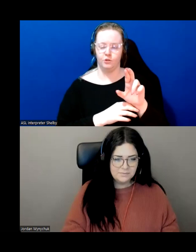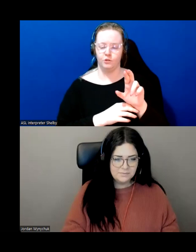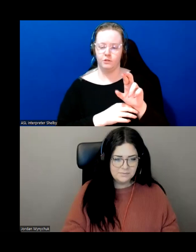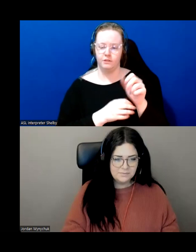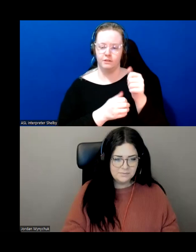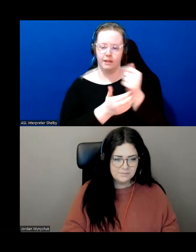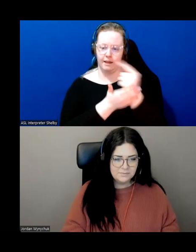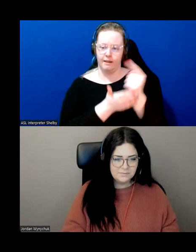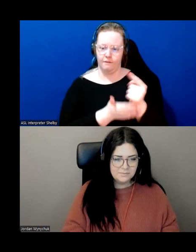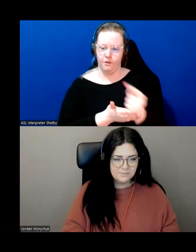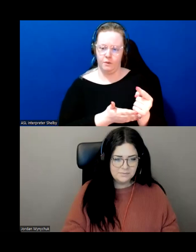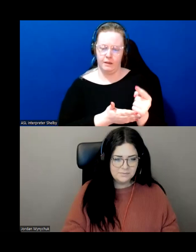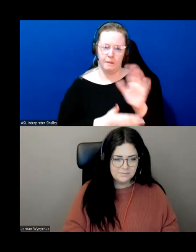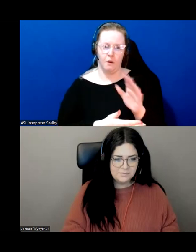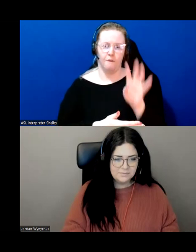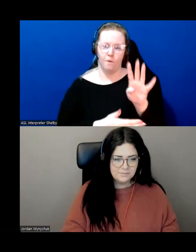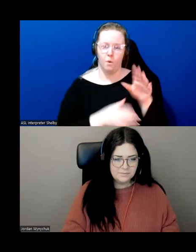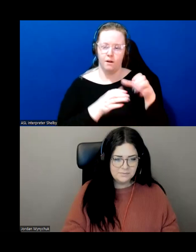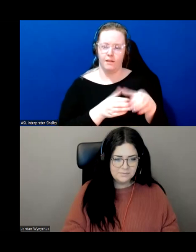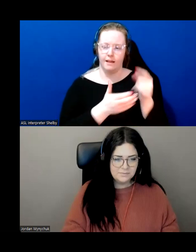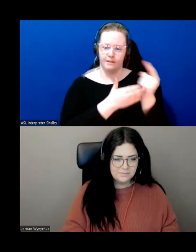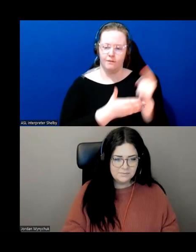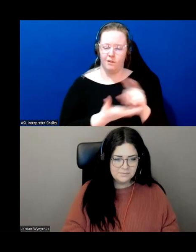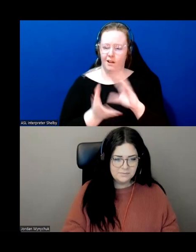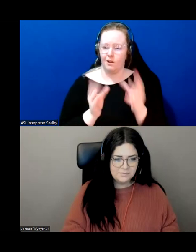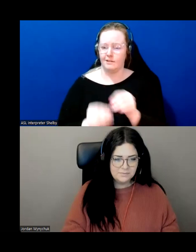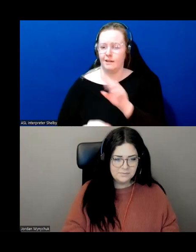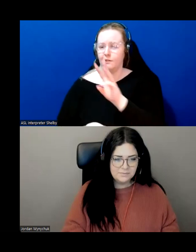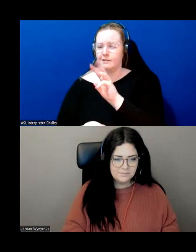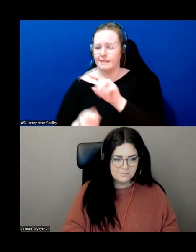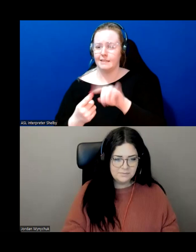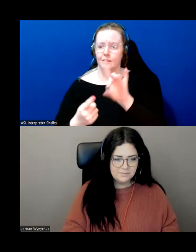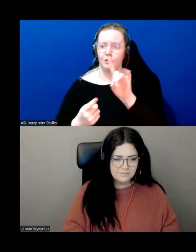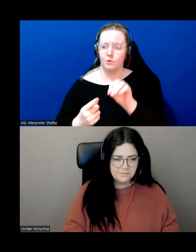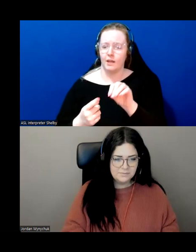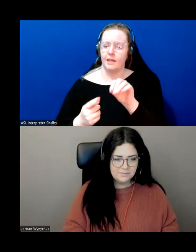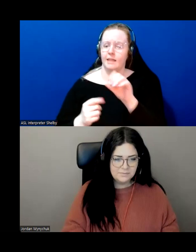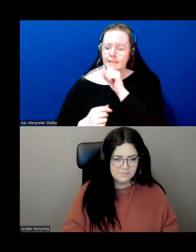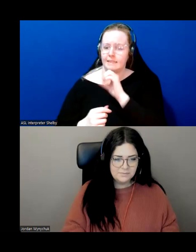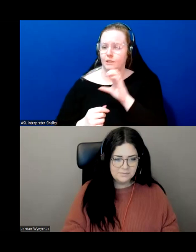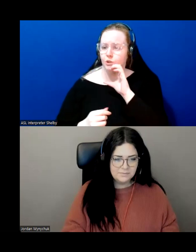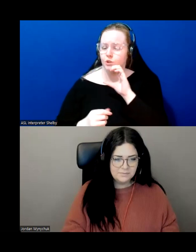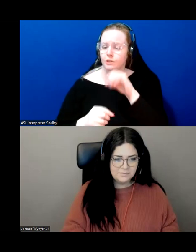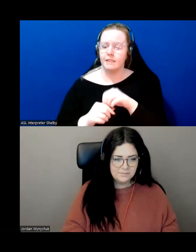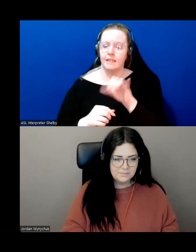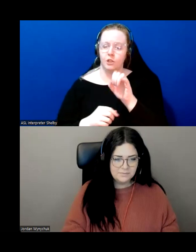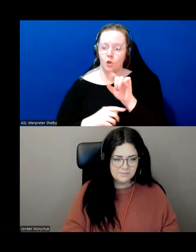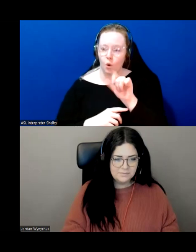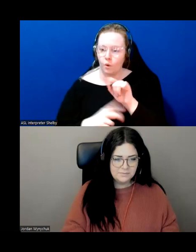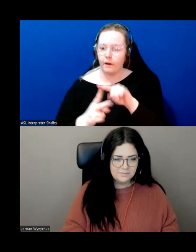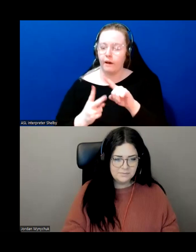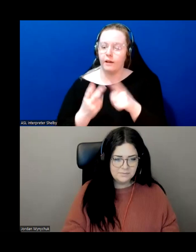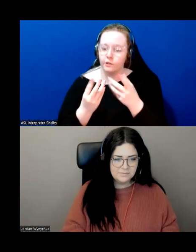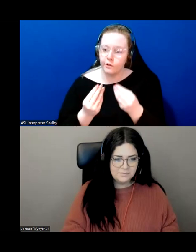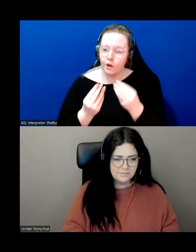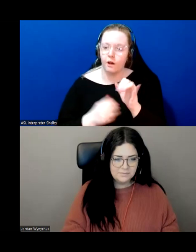classes a week and probably 60 to 80 seniors in chair yoga and gentle yoga and there's a lot